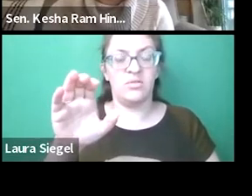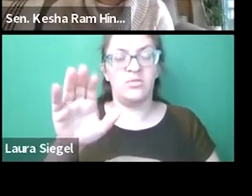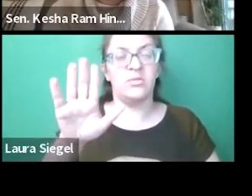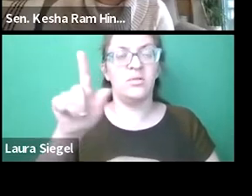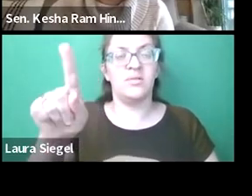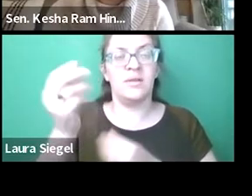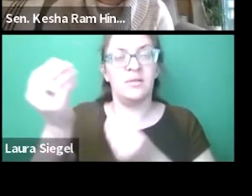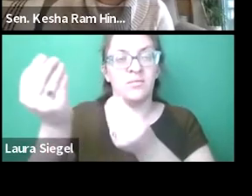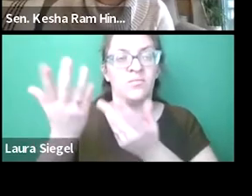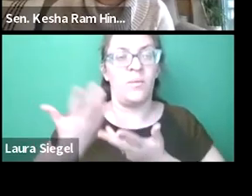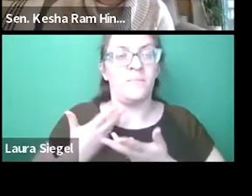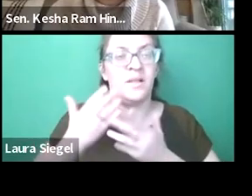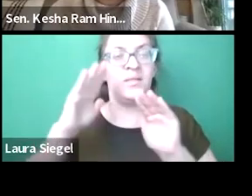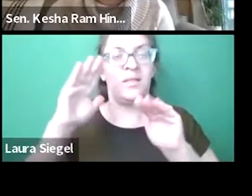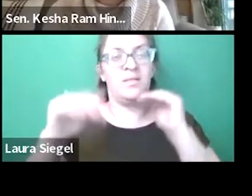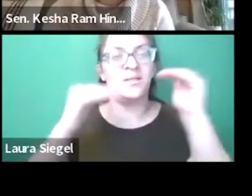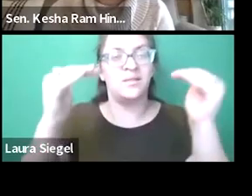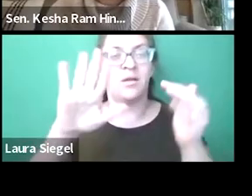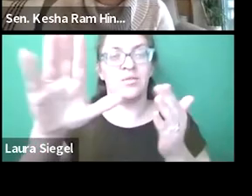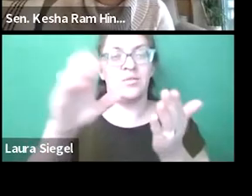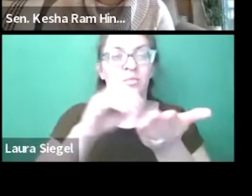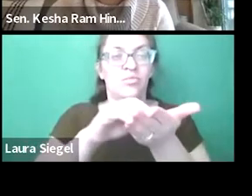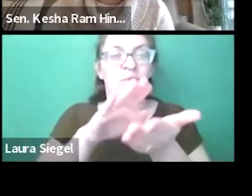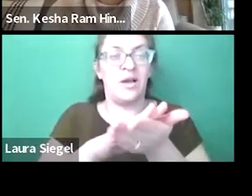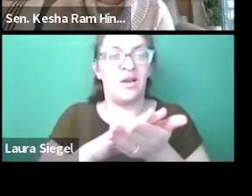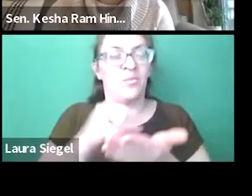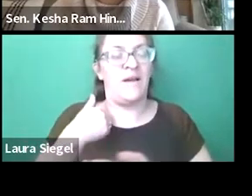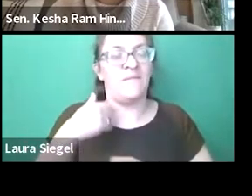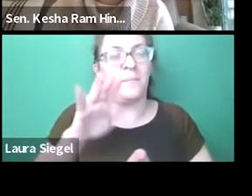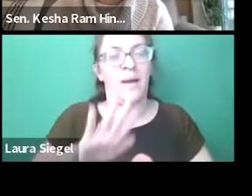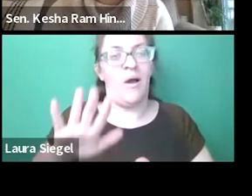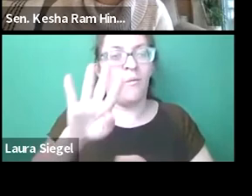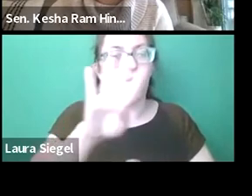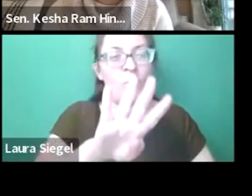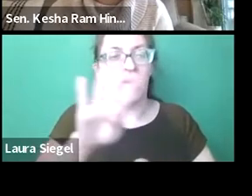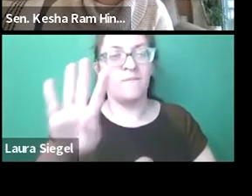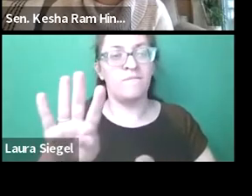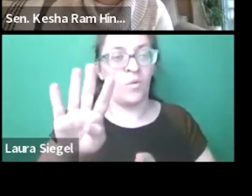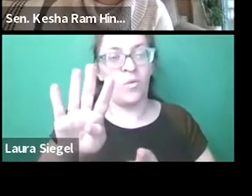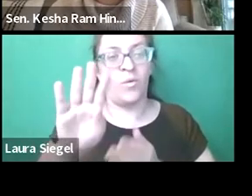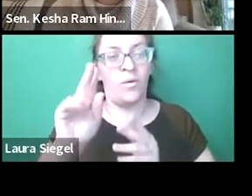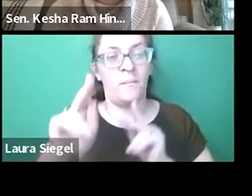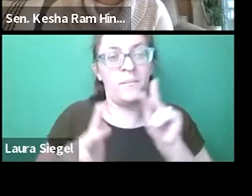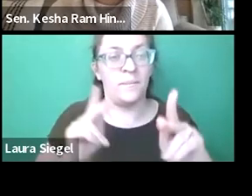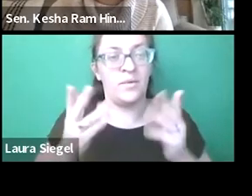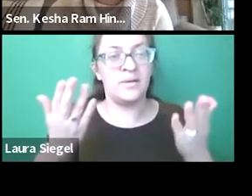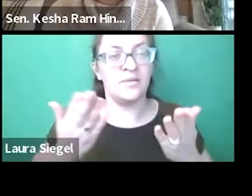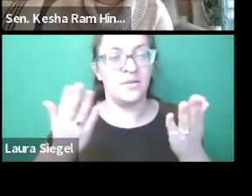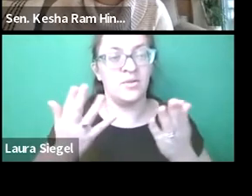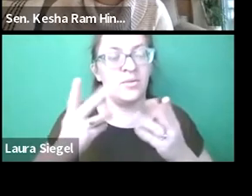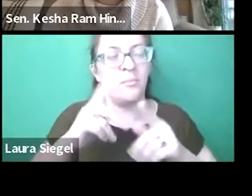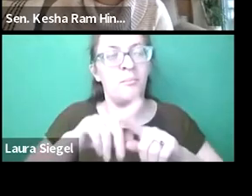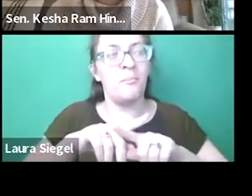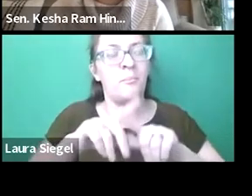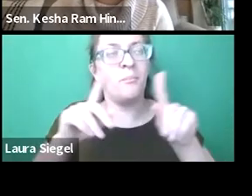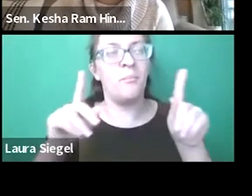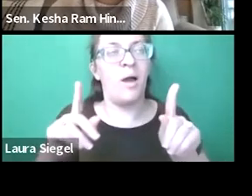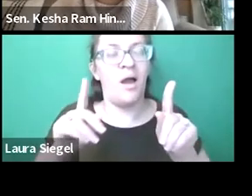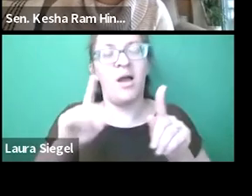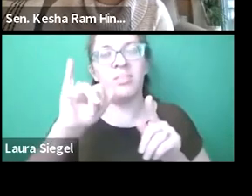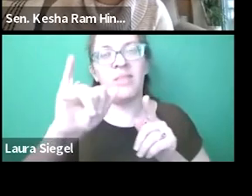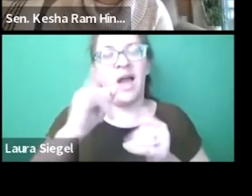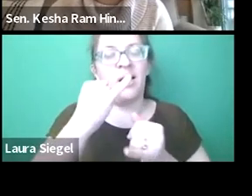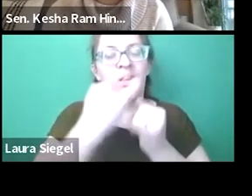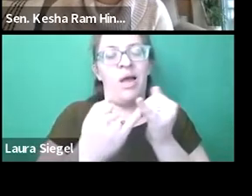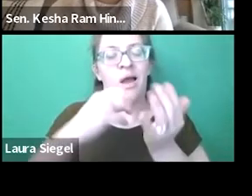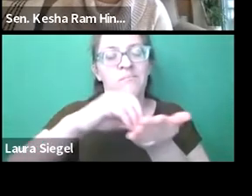According to the Helen Keller National Center, they informed me that the adults on record is about 44 deaf, blind